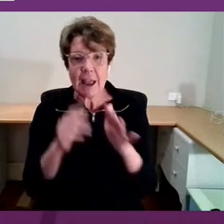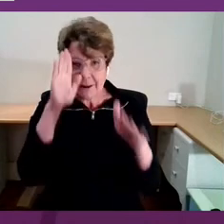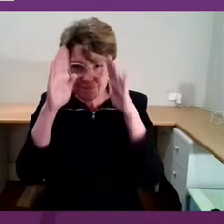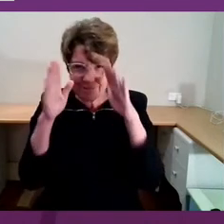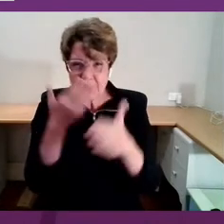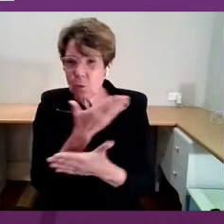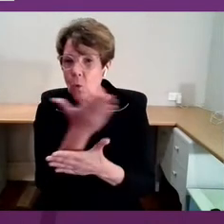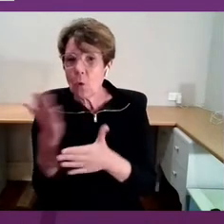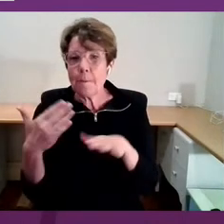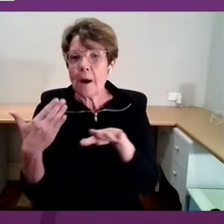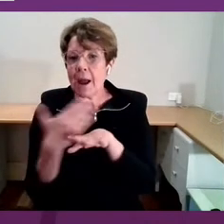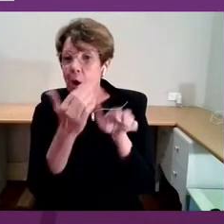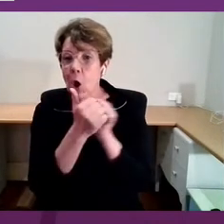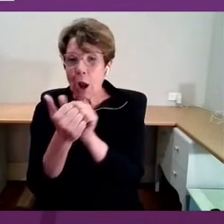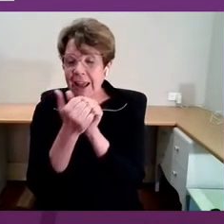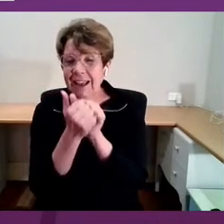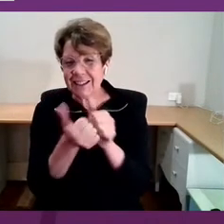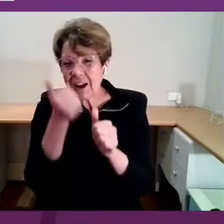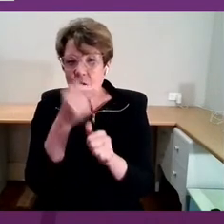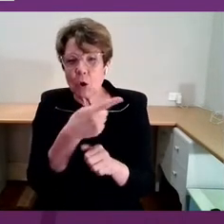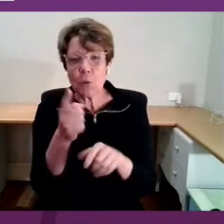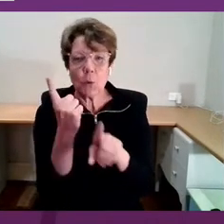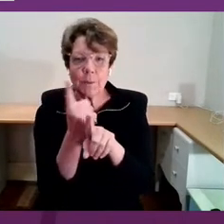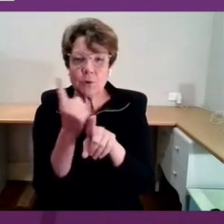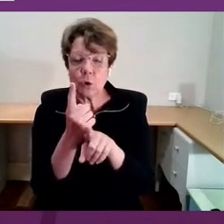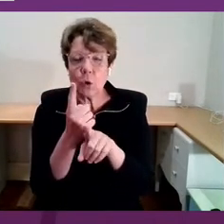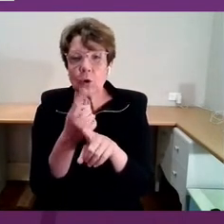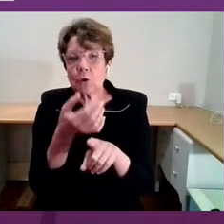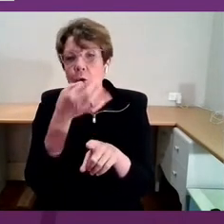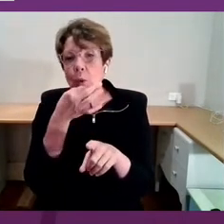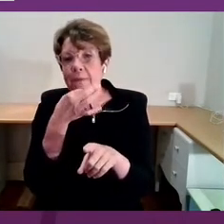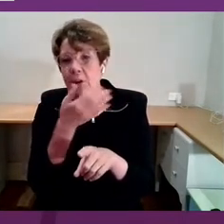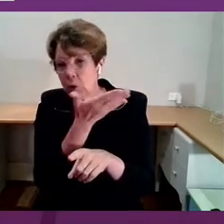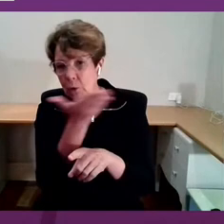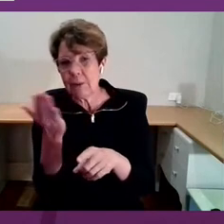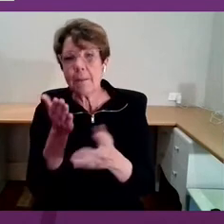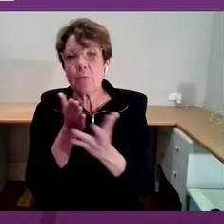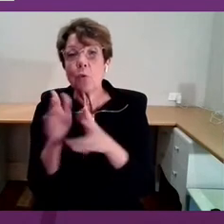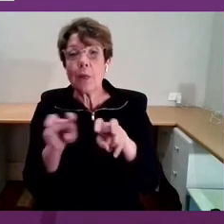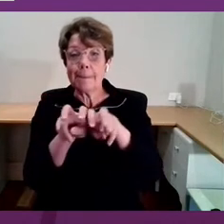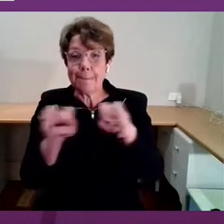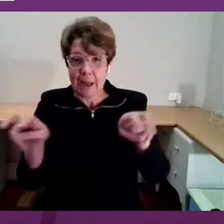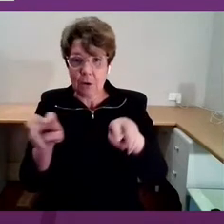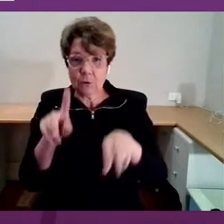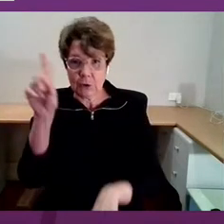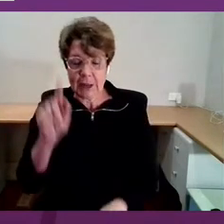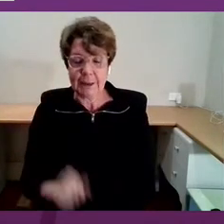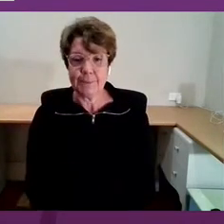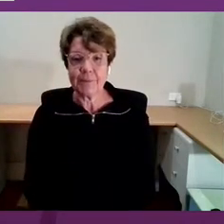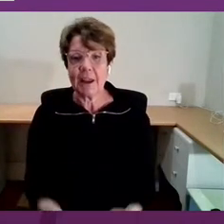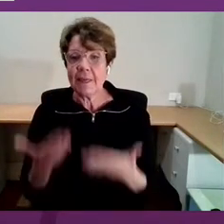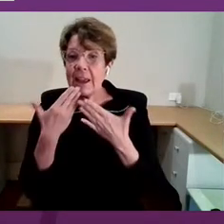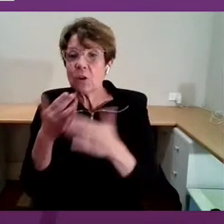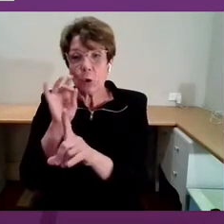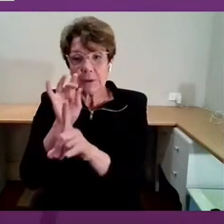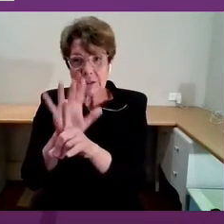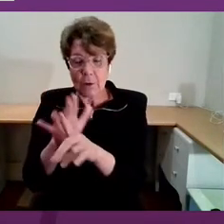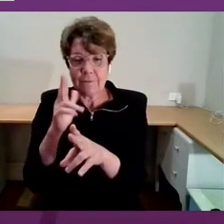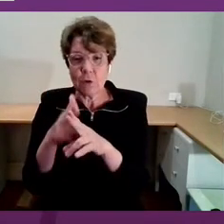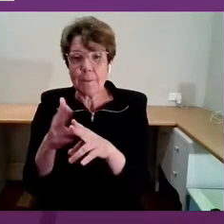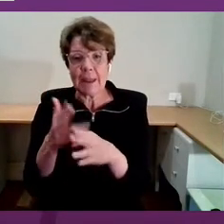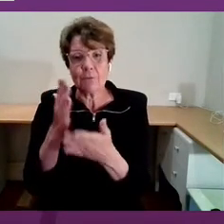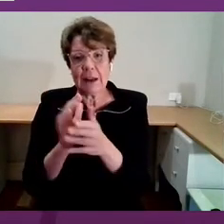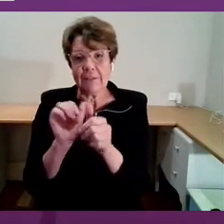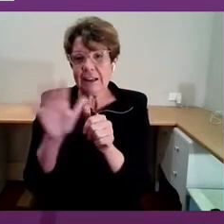I know that you'll be speaking to a few of them through the panel today. Thank you also to yourself, of course, for being such a fantastic